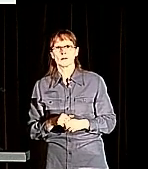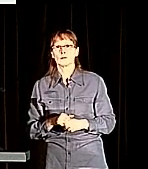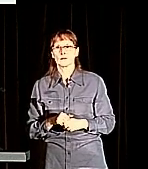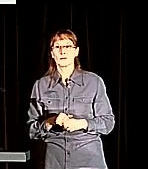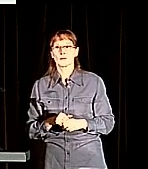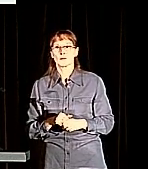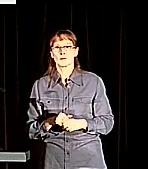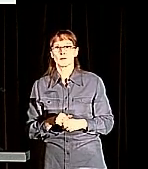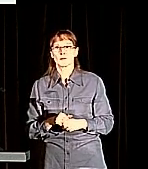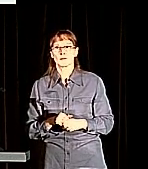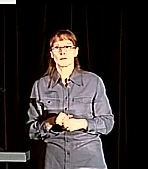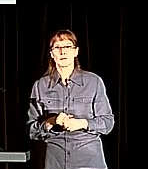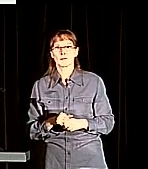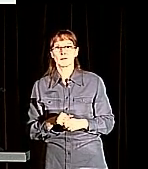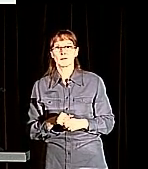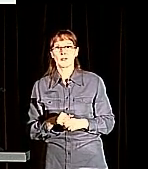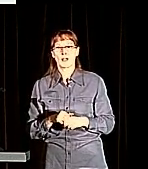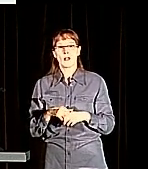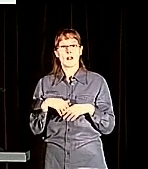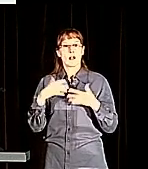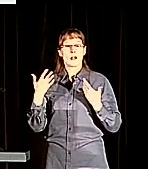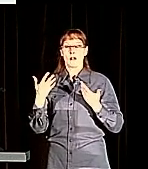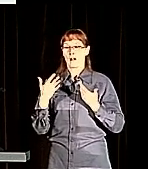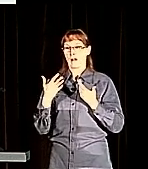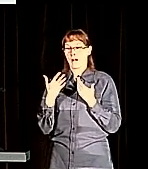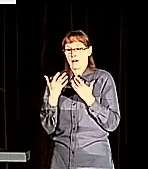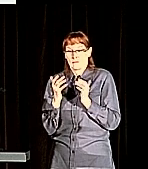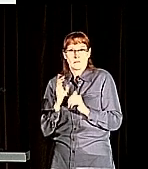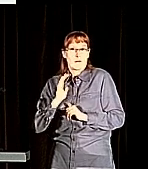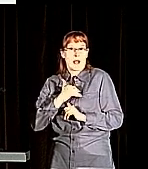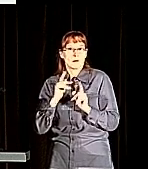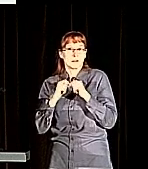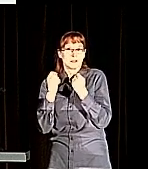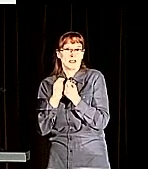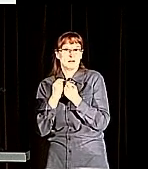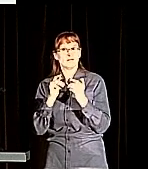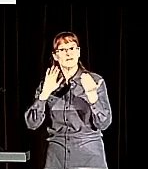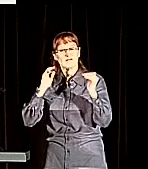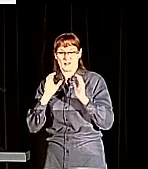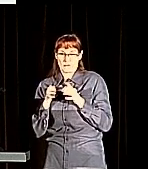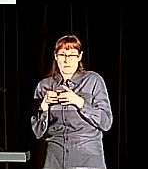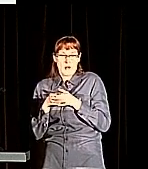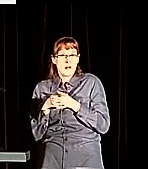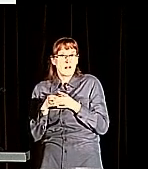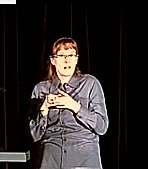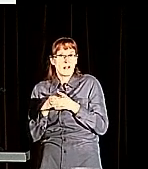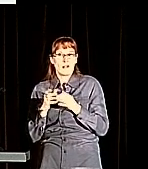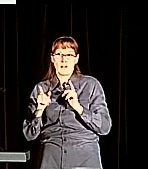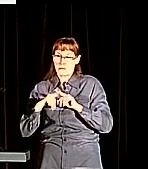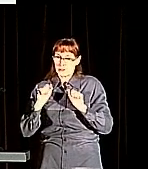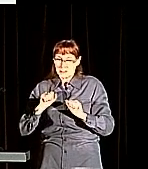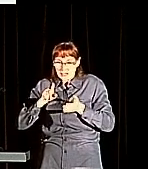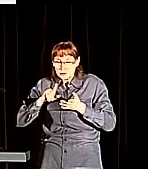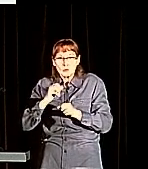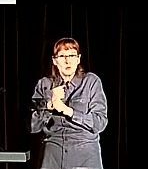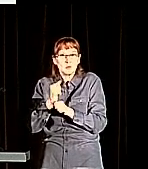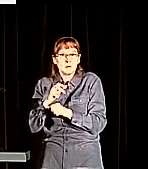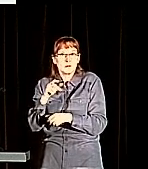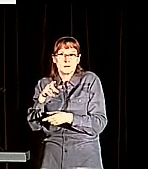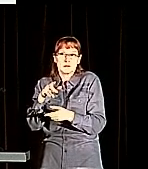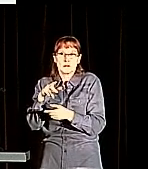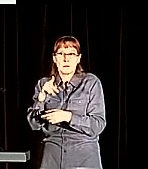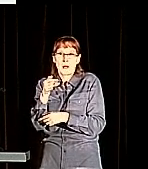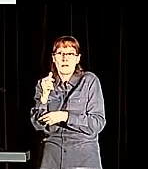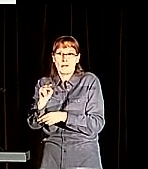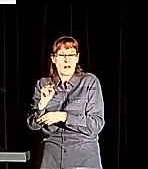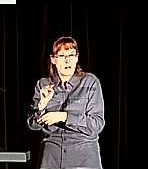and allows small research teams like ours to, you know, get into the community, give speeches like this, and train